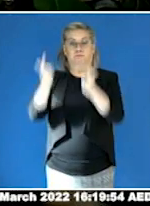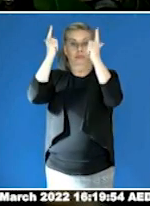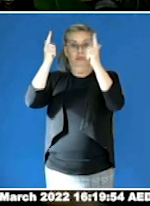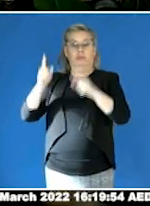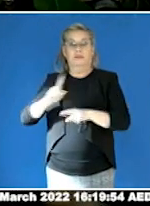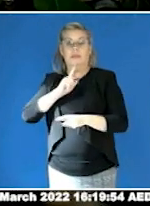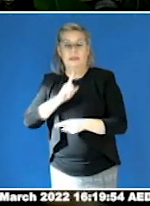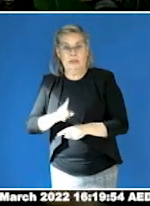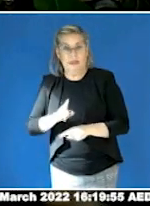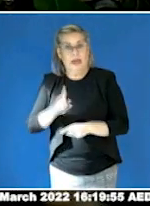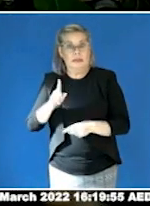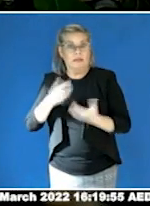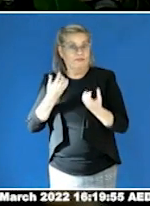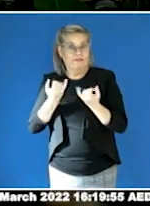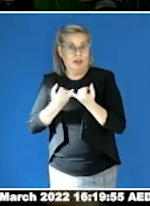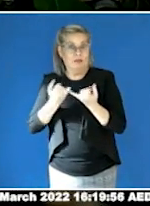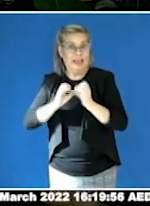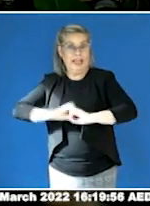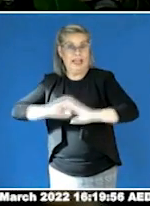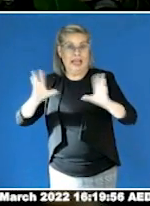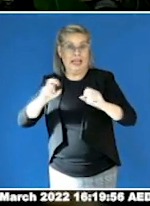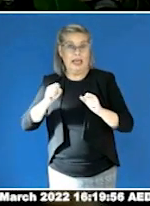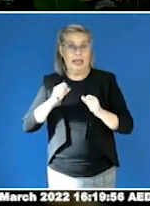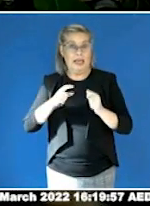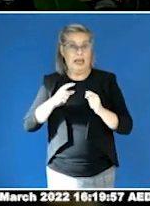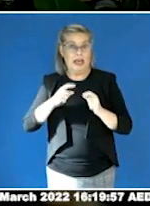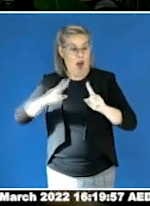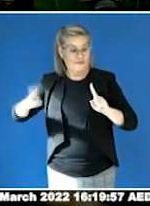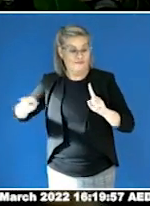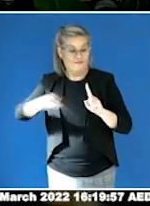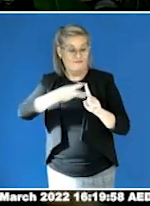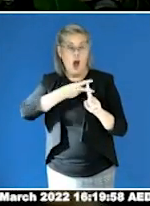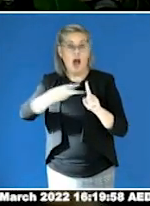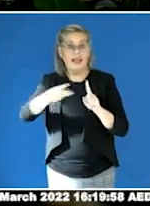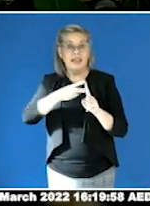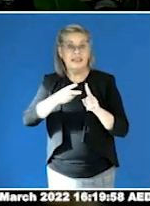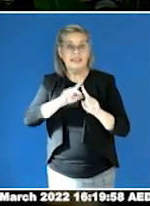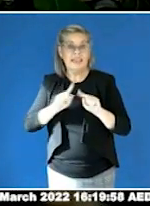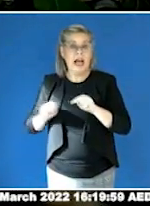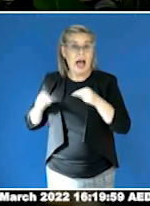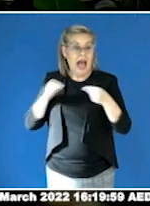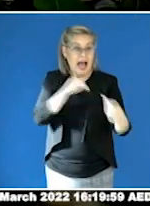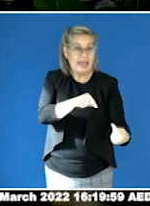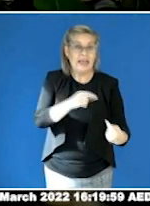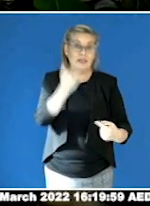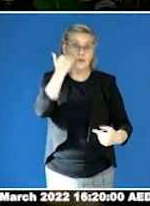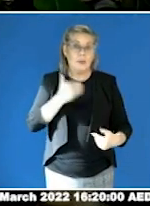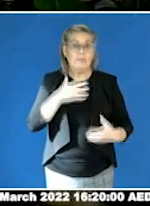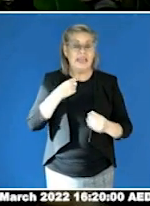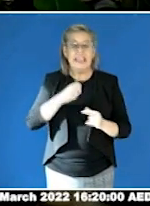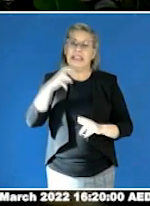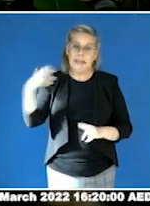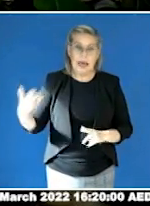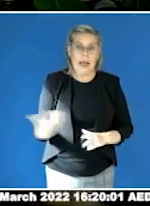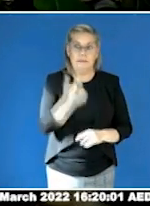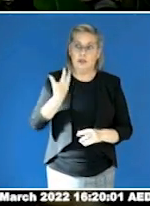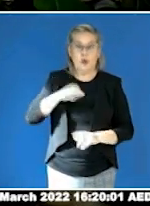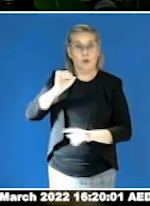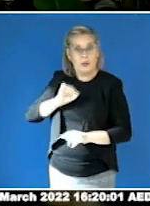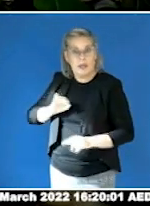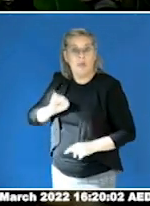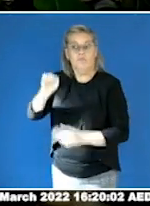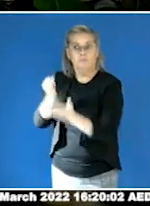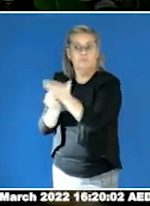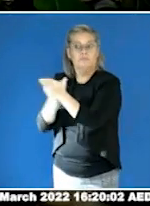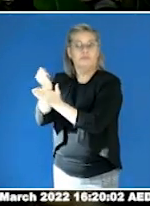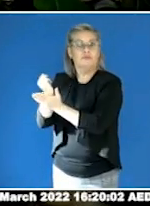against women is absolutely men's behaviour. So we need to shift the narrative away from the focus on victims